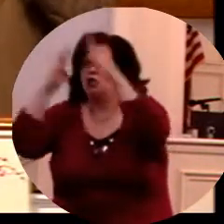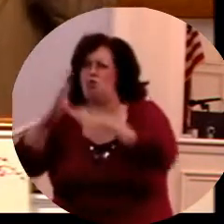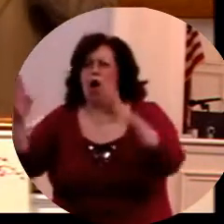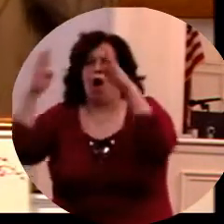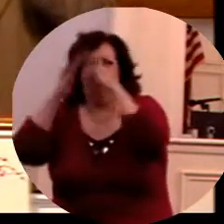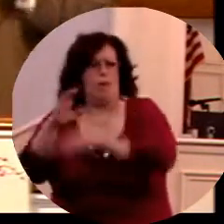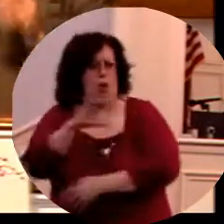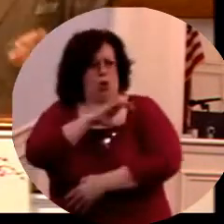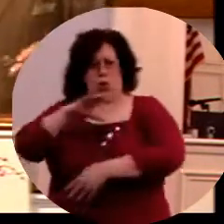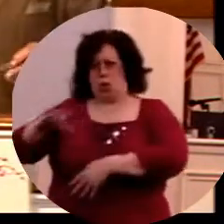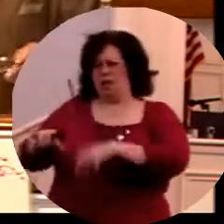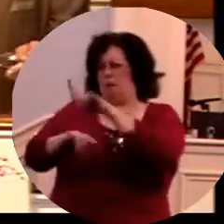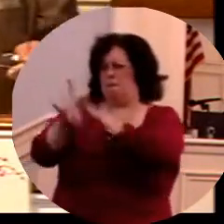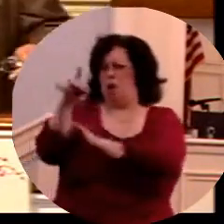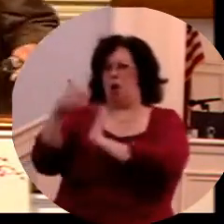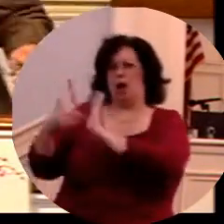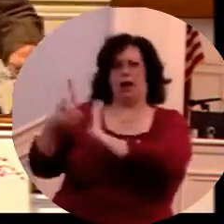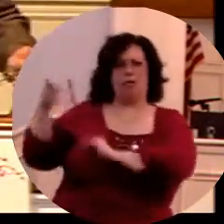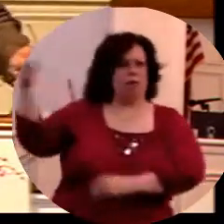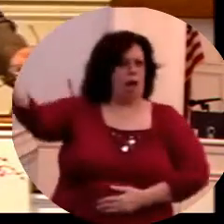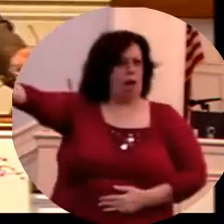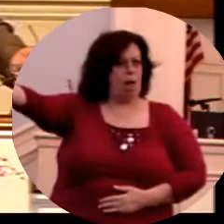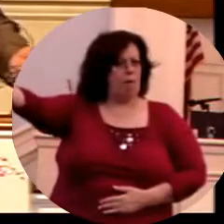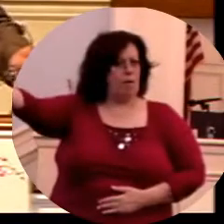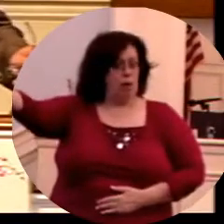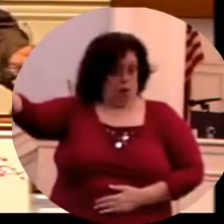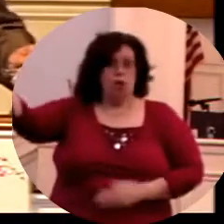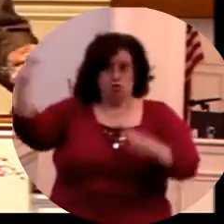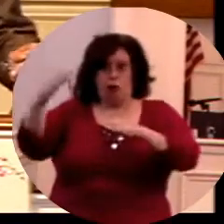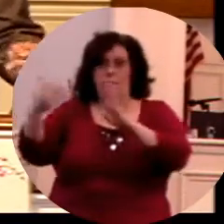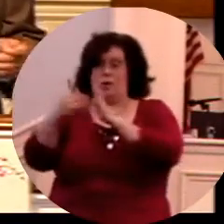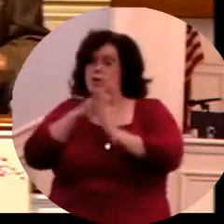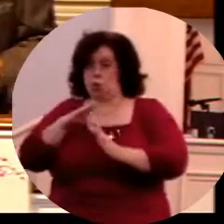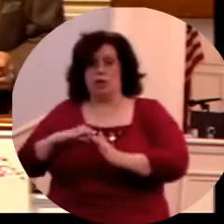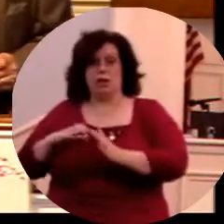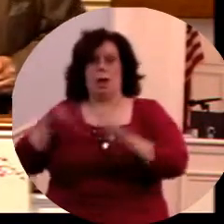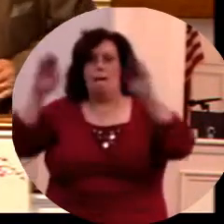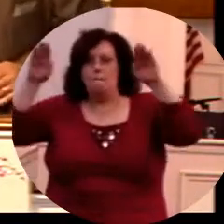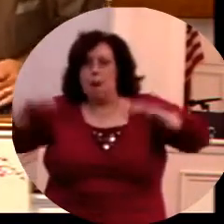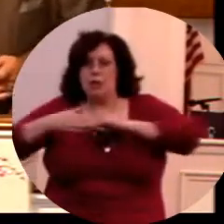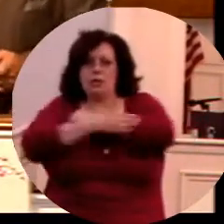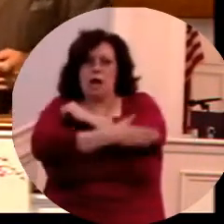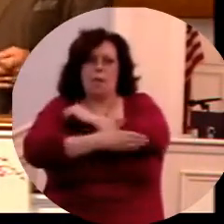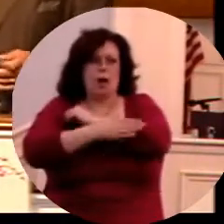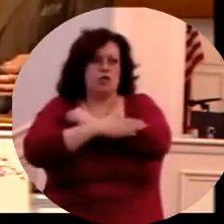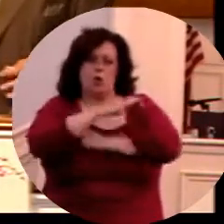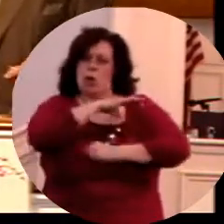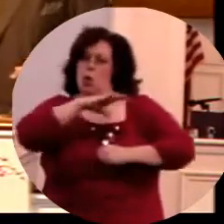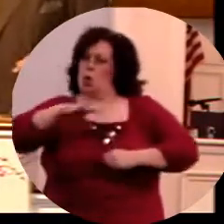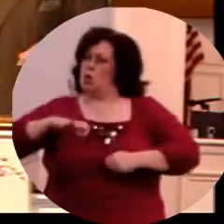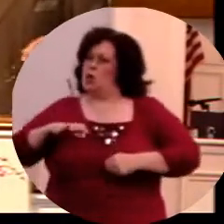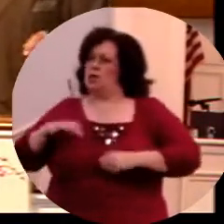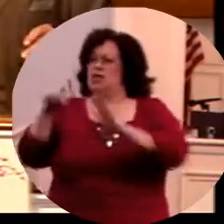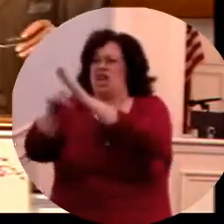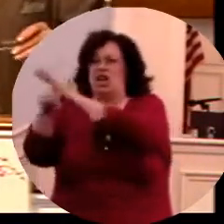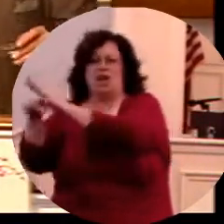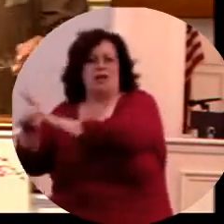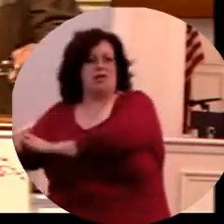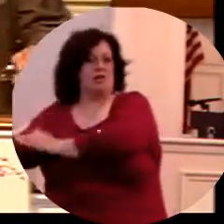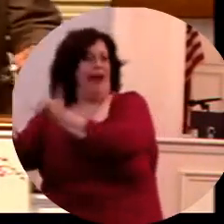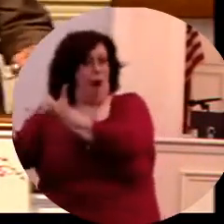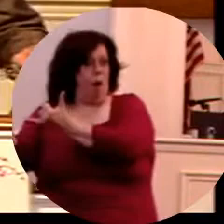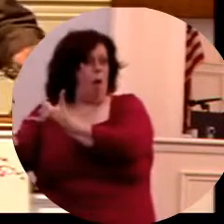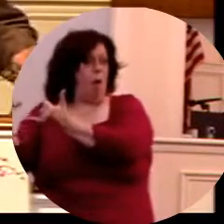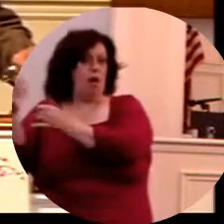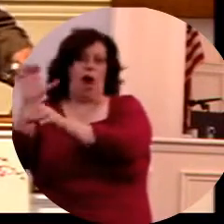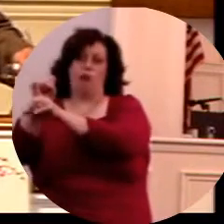and Christians are being tremendously persecuted in many areas of the world. In Muslim countries, Christians are